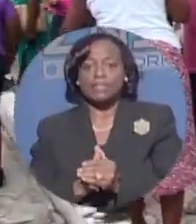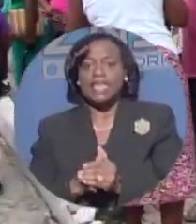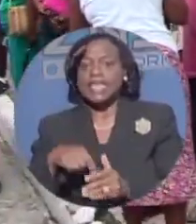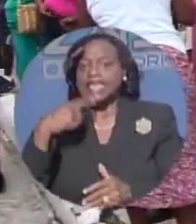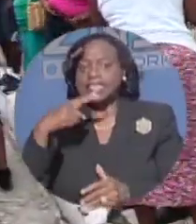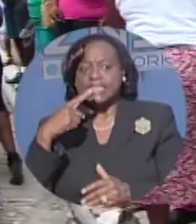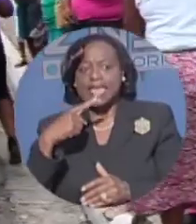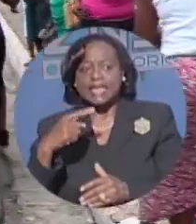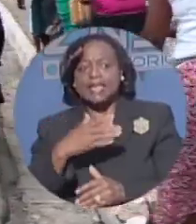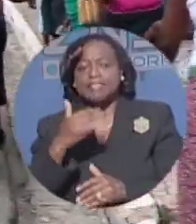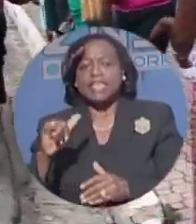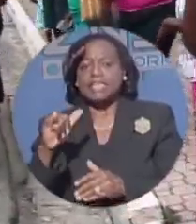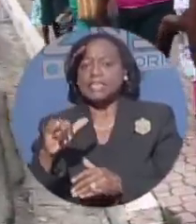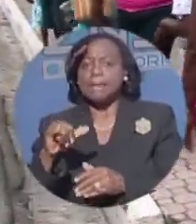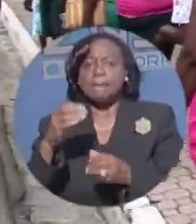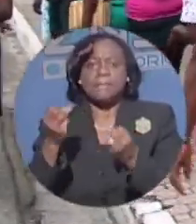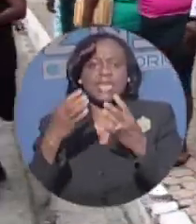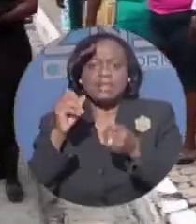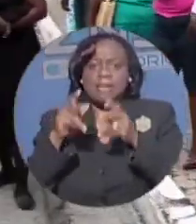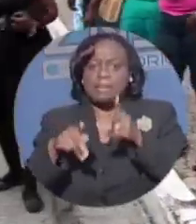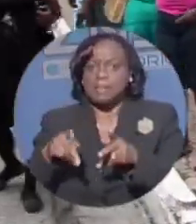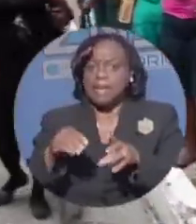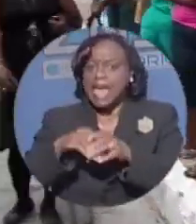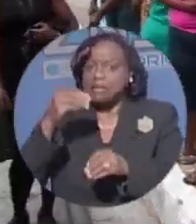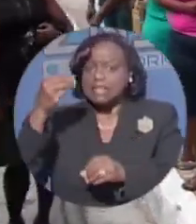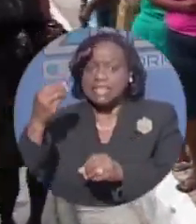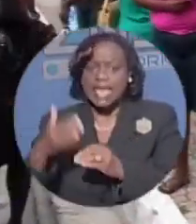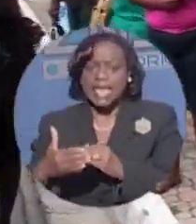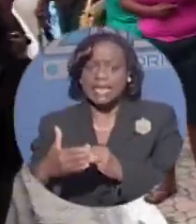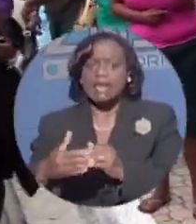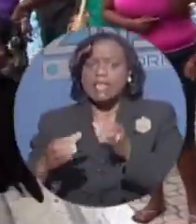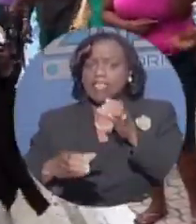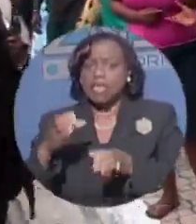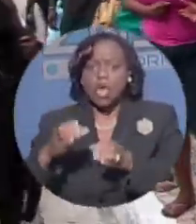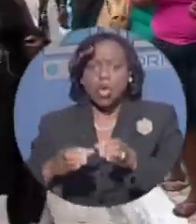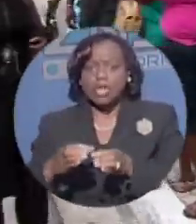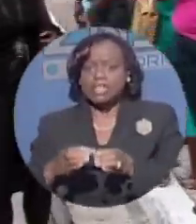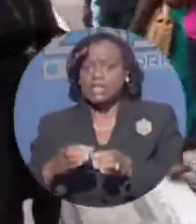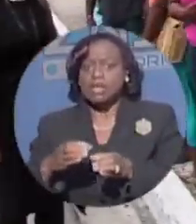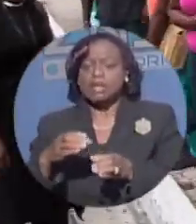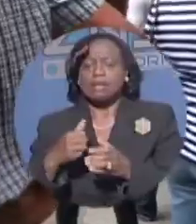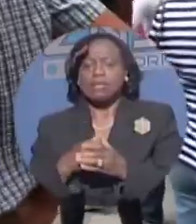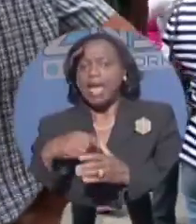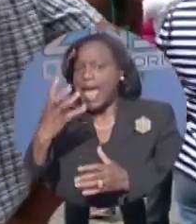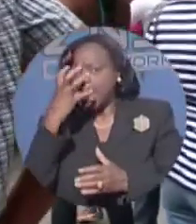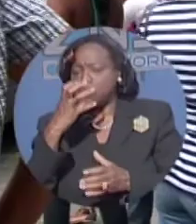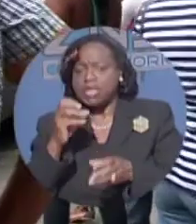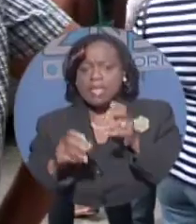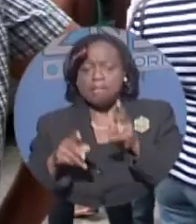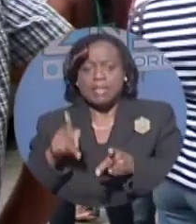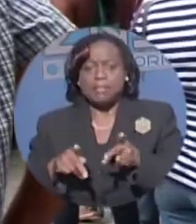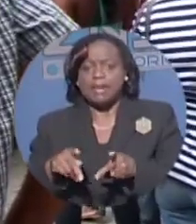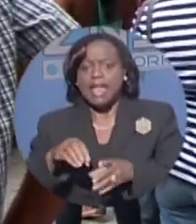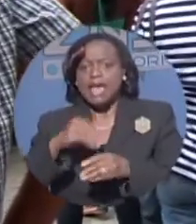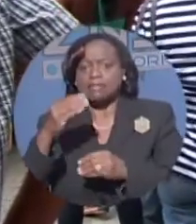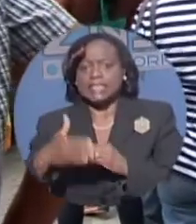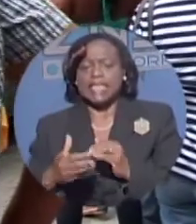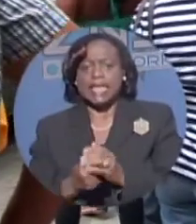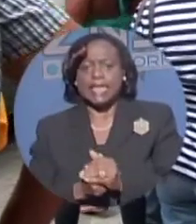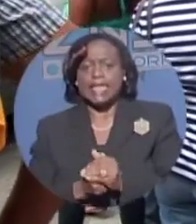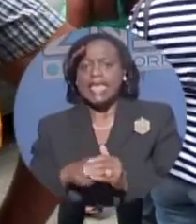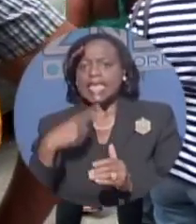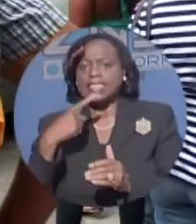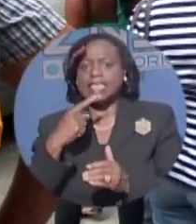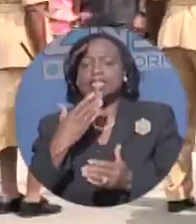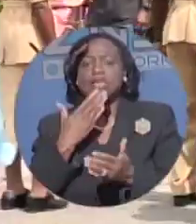a mob outside court, as the case has generated national outrage, and as a result, concerns for Goodman's safety are valid. She said Goodman has rights